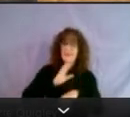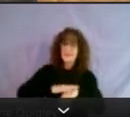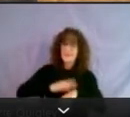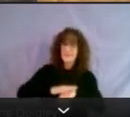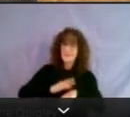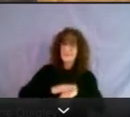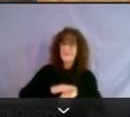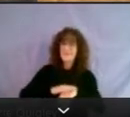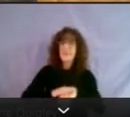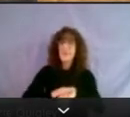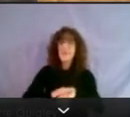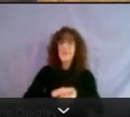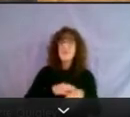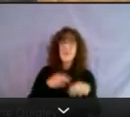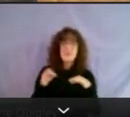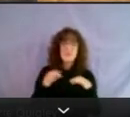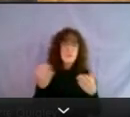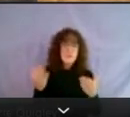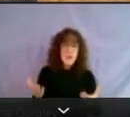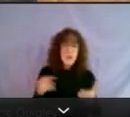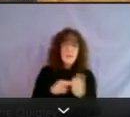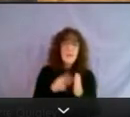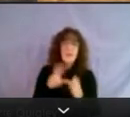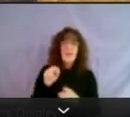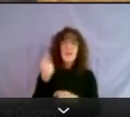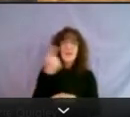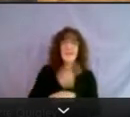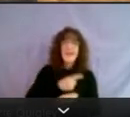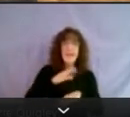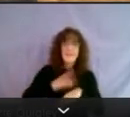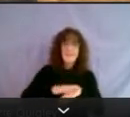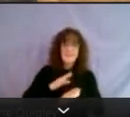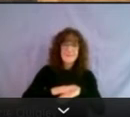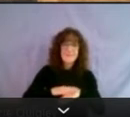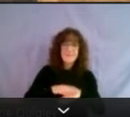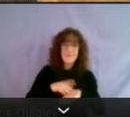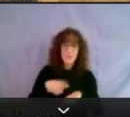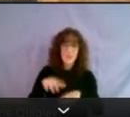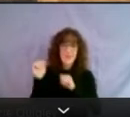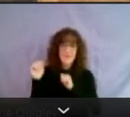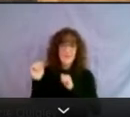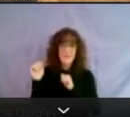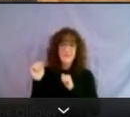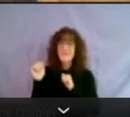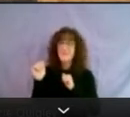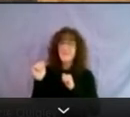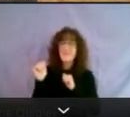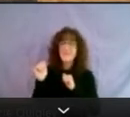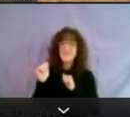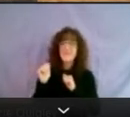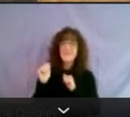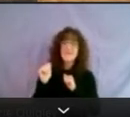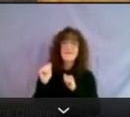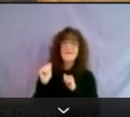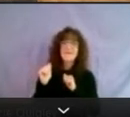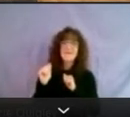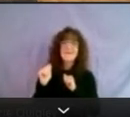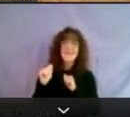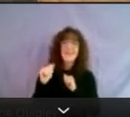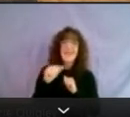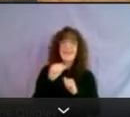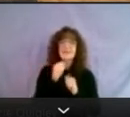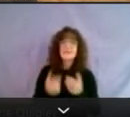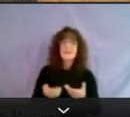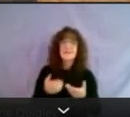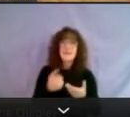So I've spelled out here that the 30 day notice to quit or to vacate wouldn't be, uh, it wouldn't be allowed